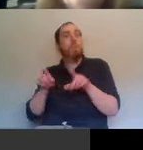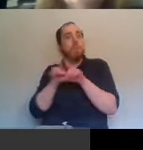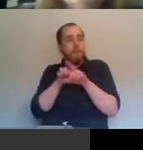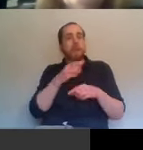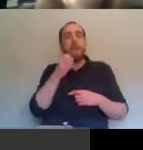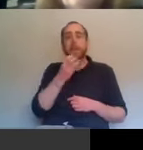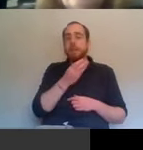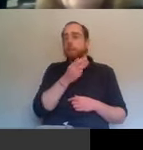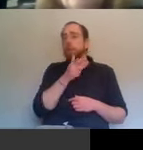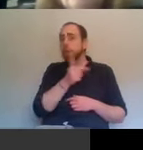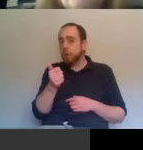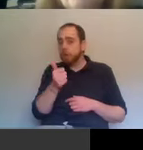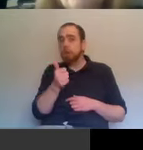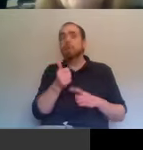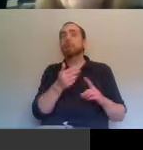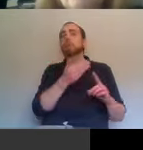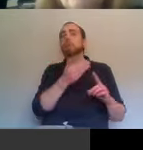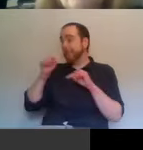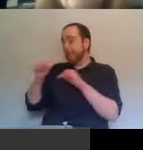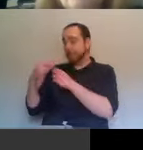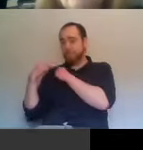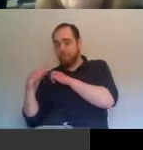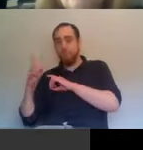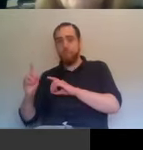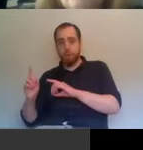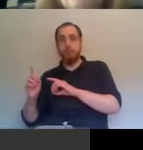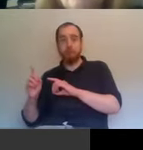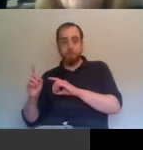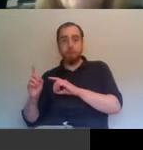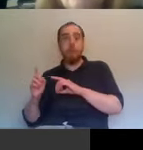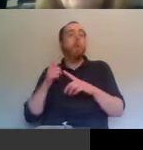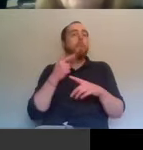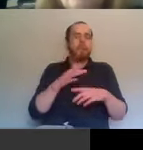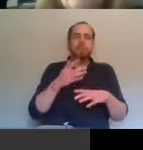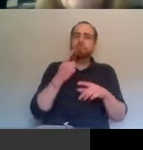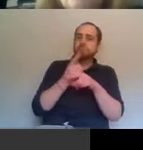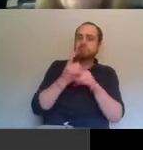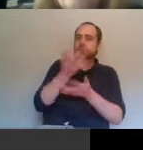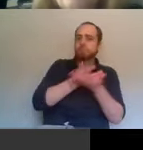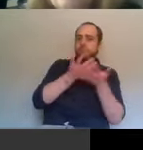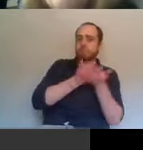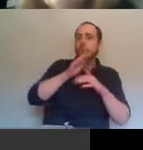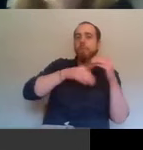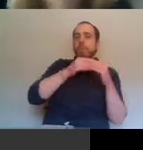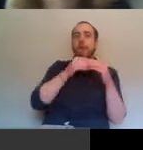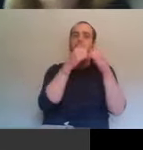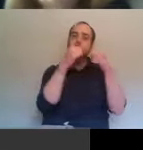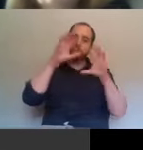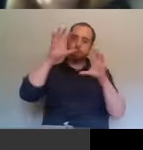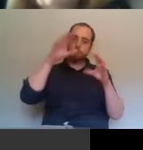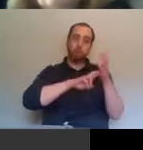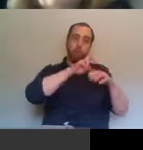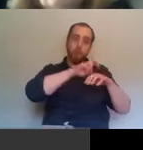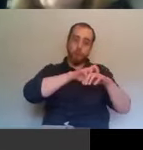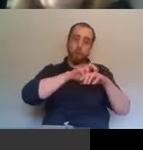focused on the impact of partition on the island, which is fair enough. But there, there's a, when we talk about a